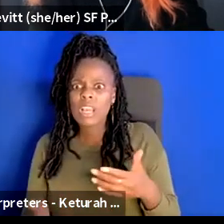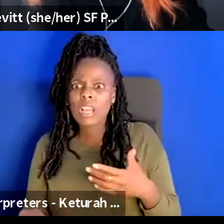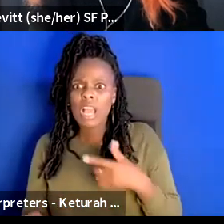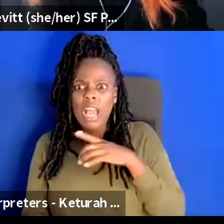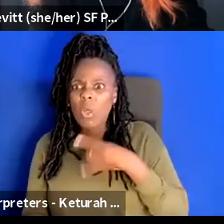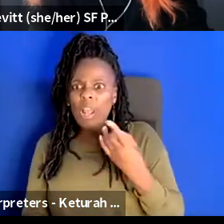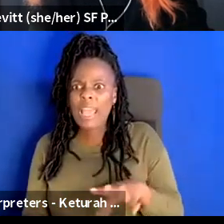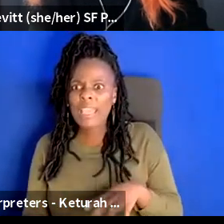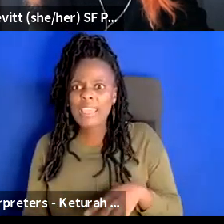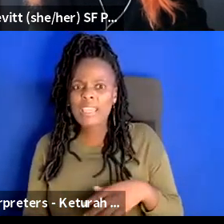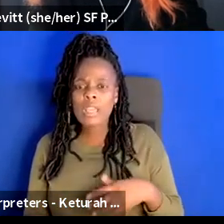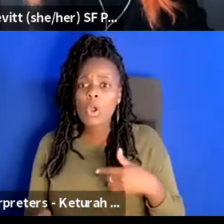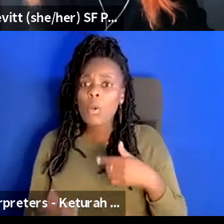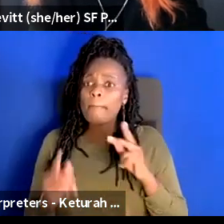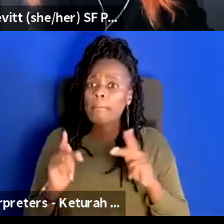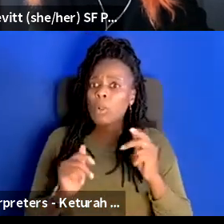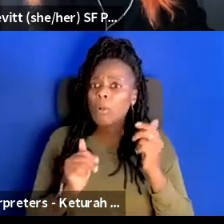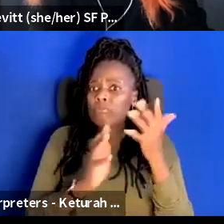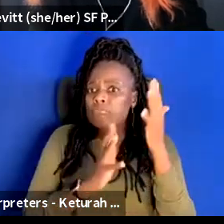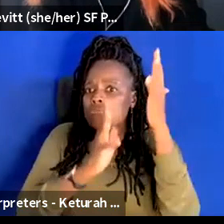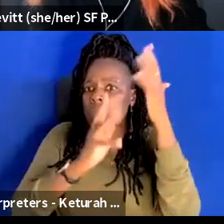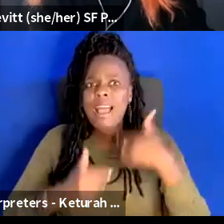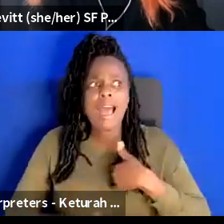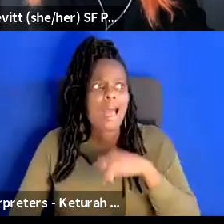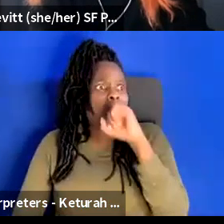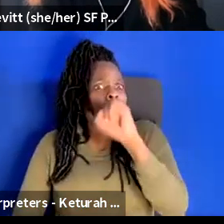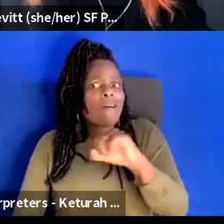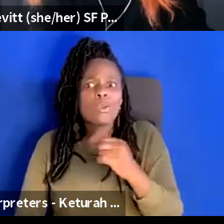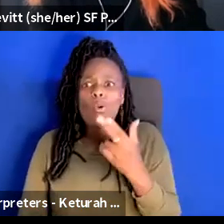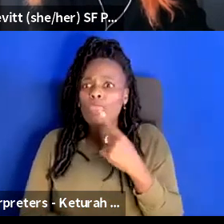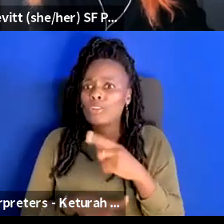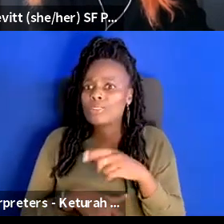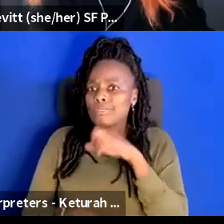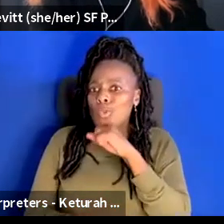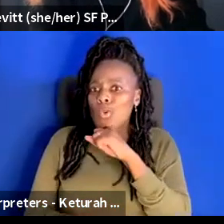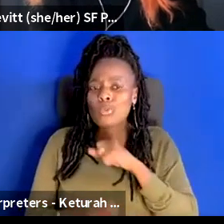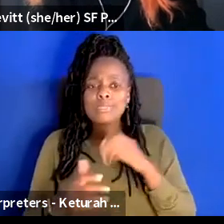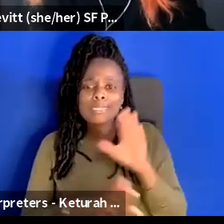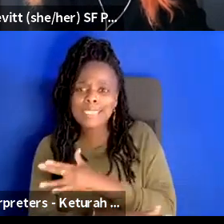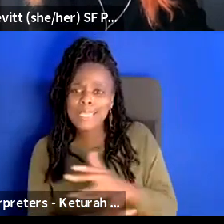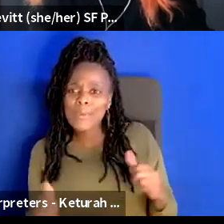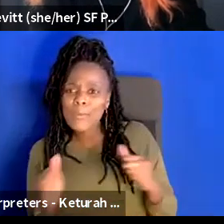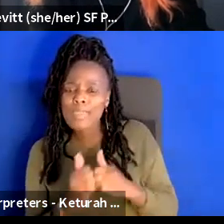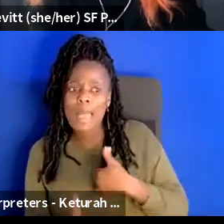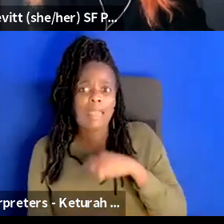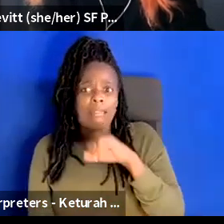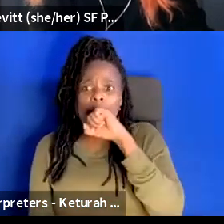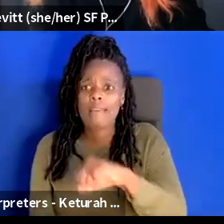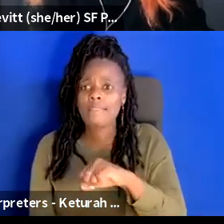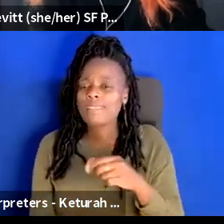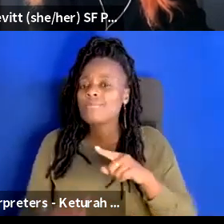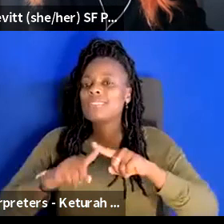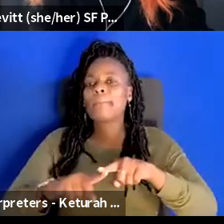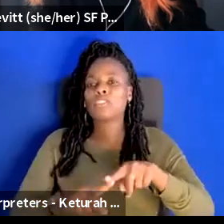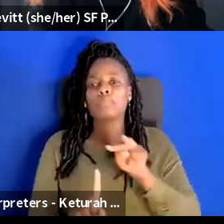when i get to hear applause back or it's great when those 13 year olds are singing along with me or you know so it depending on your perspective it's it's